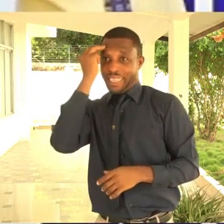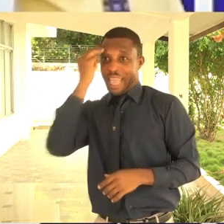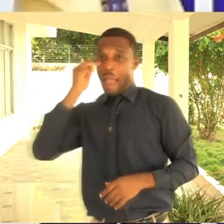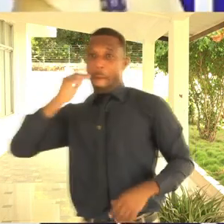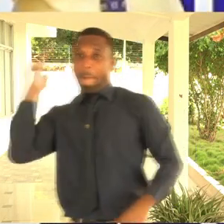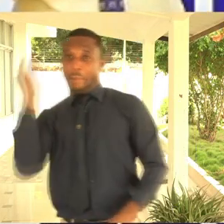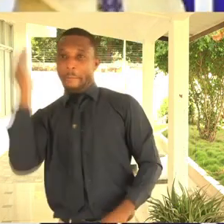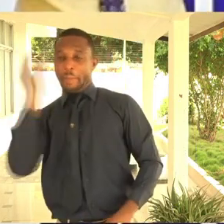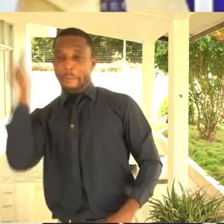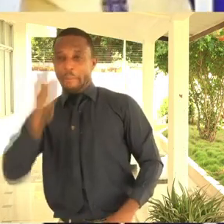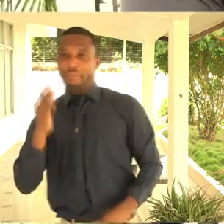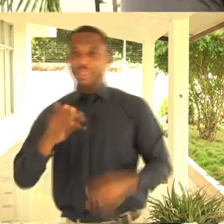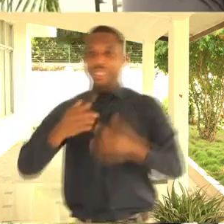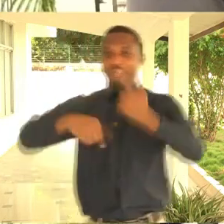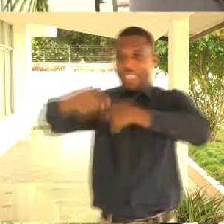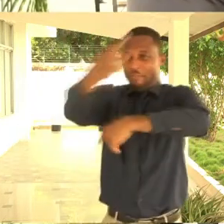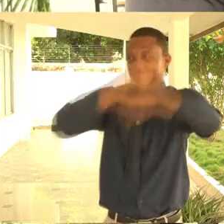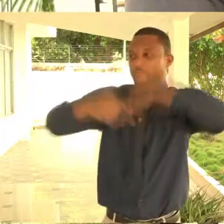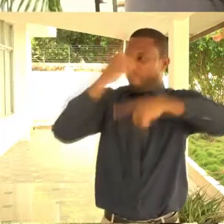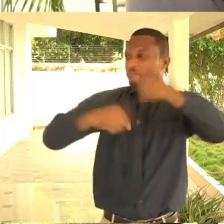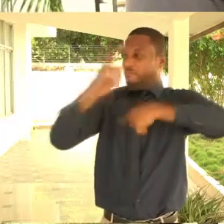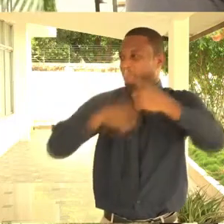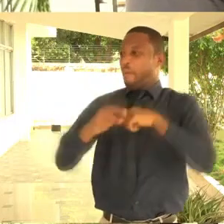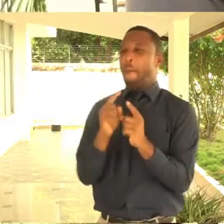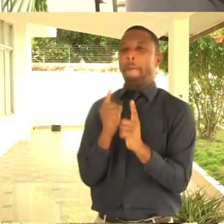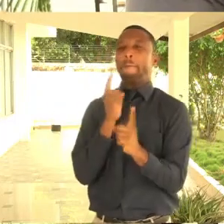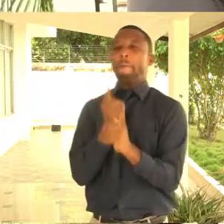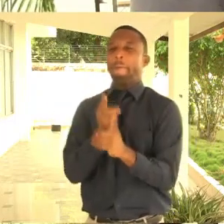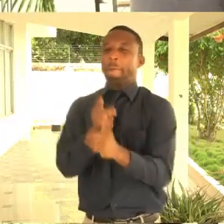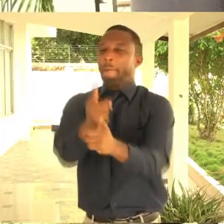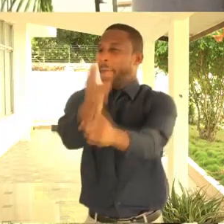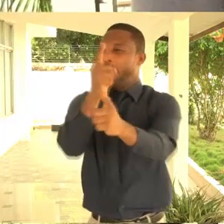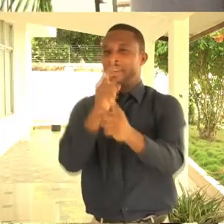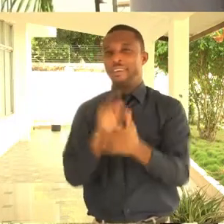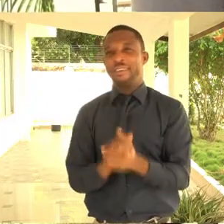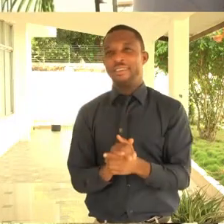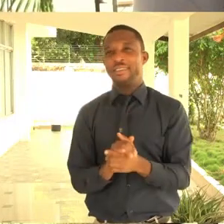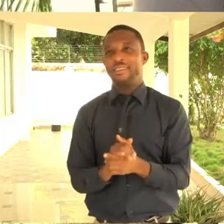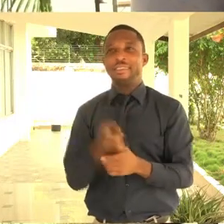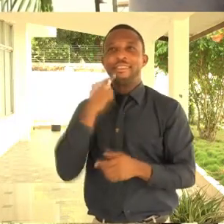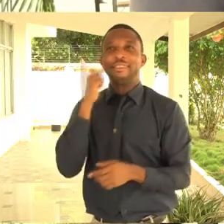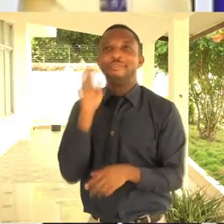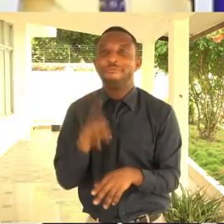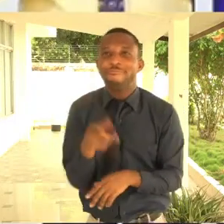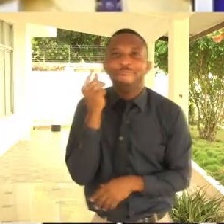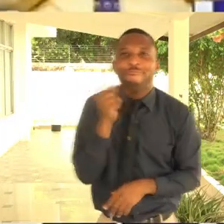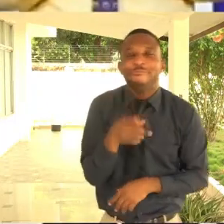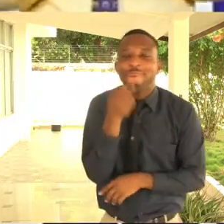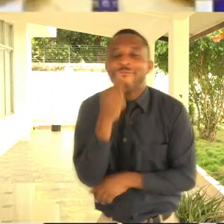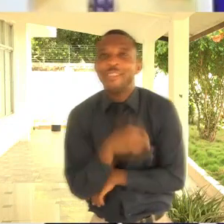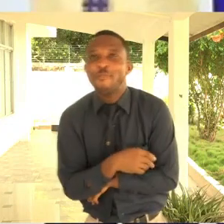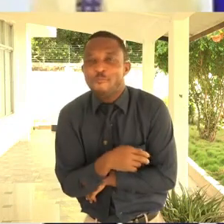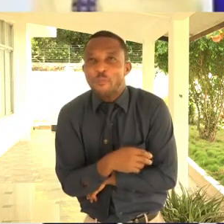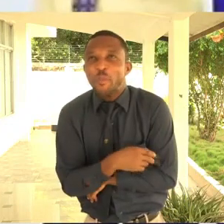happening at the same time. So that was a plus. And I would say that, that too will go to the credits of the Ministry of